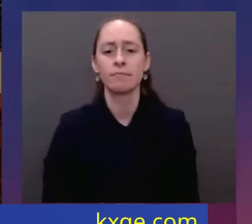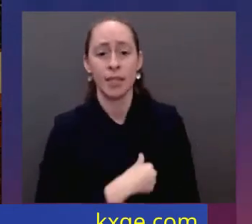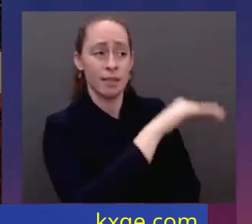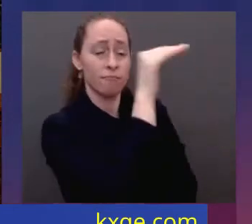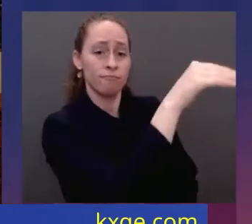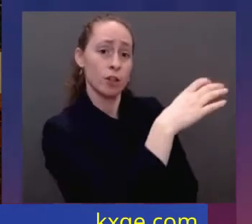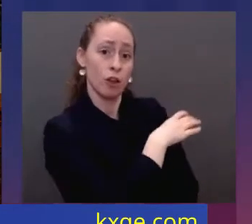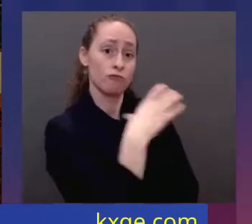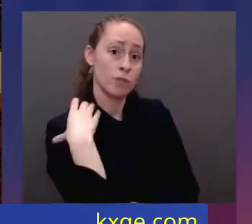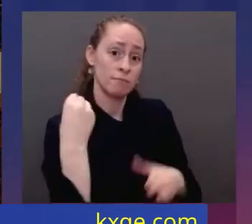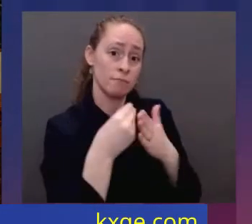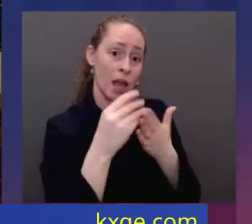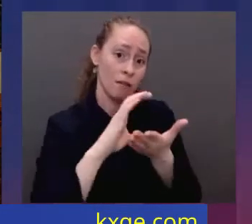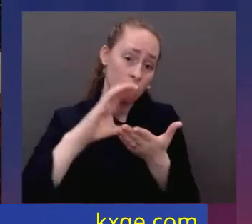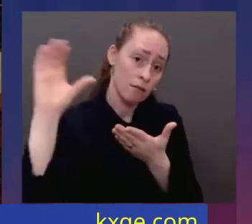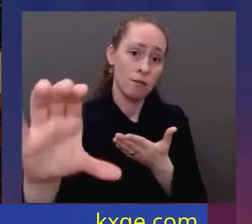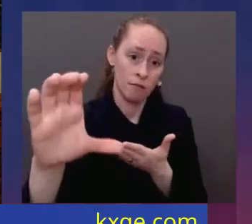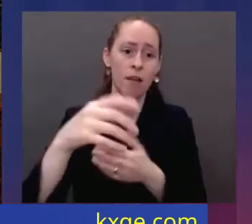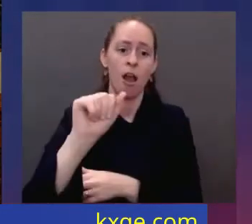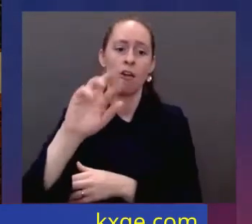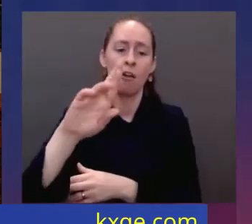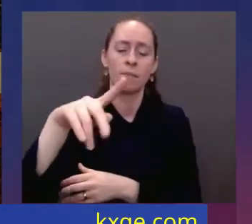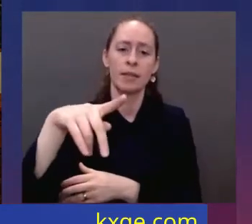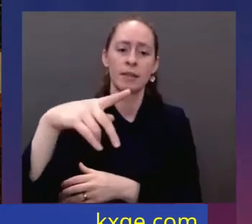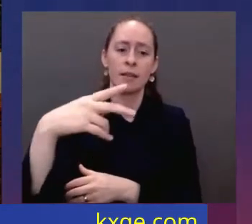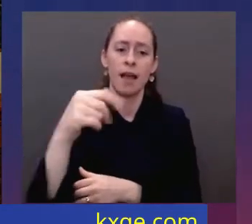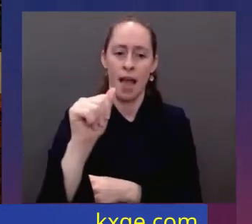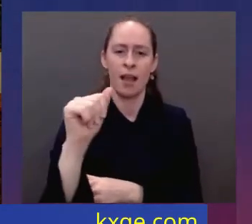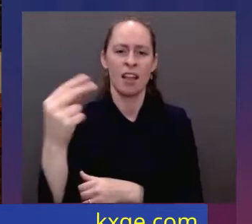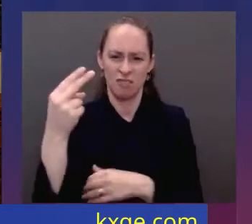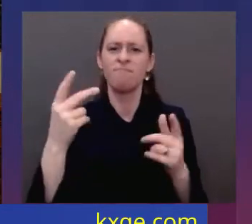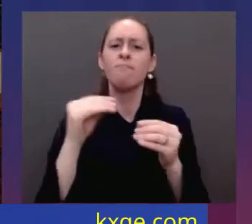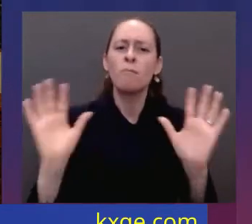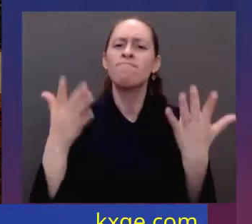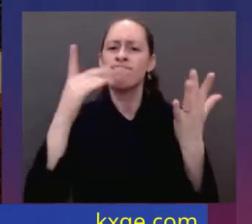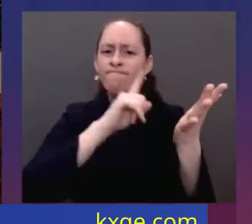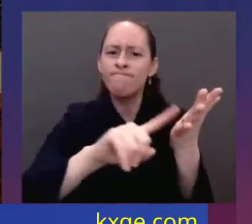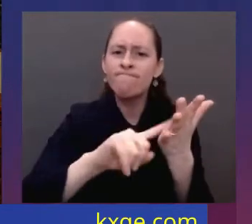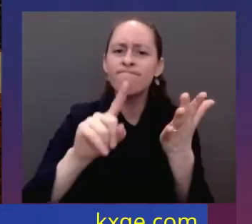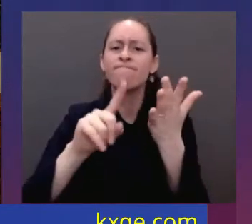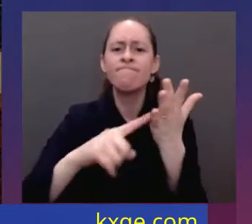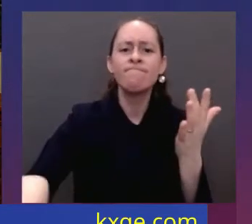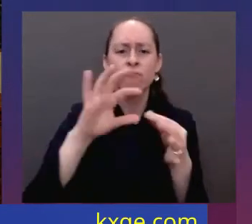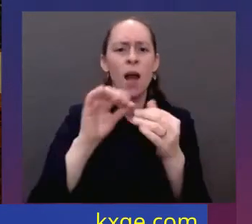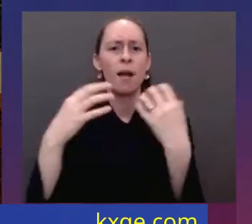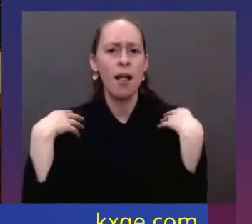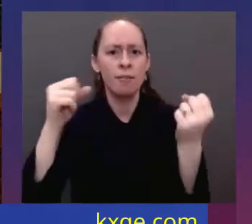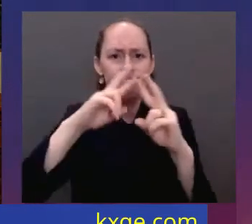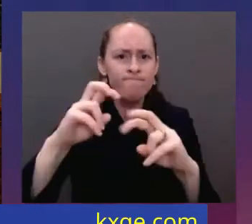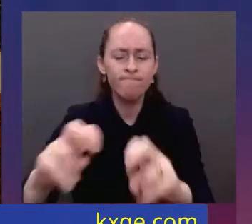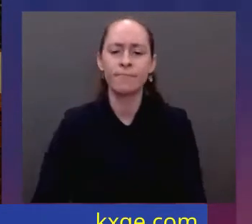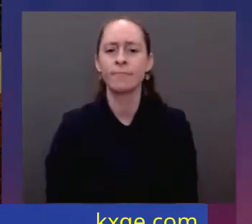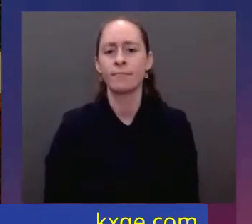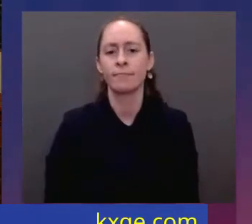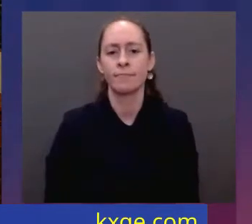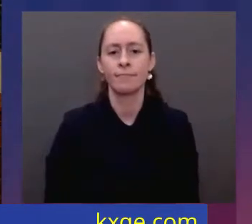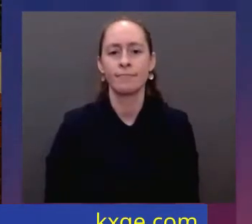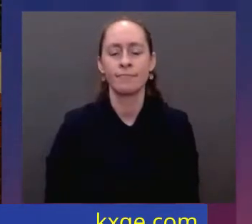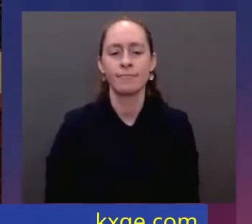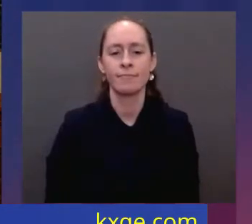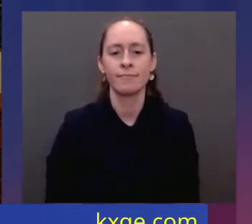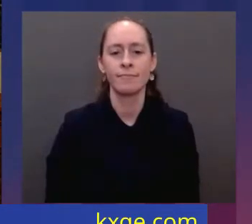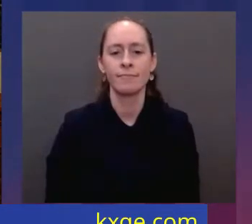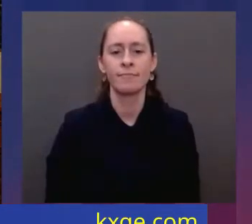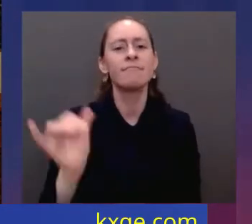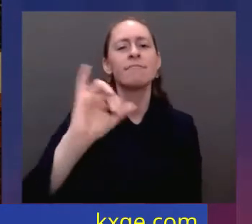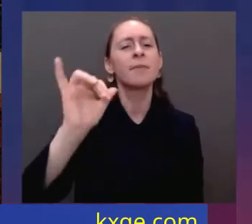Research Projects, Agency for Health, patterned after DARPA in the Defense Department, projects that led in DARPA to